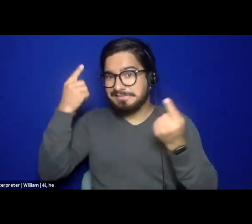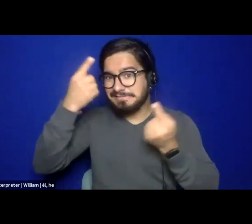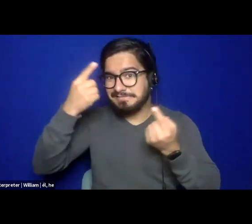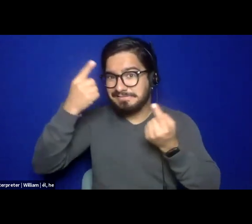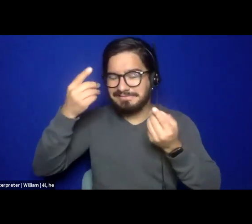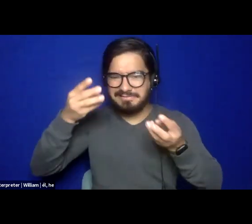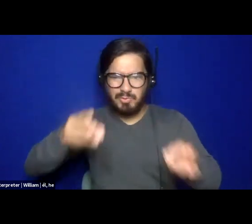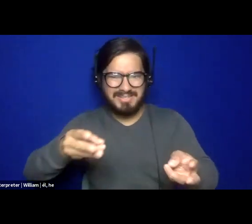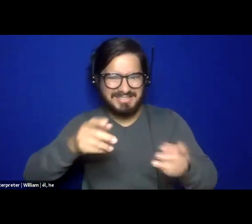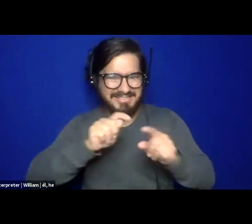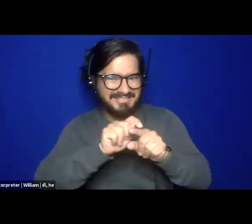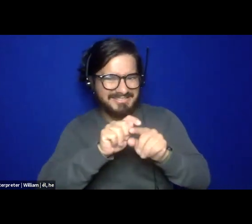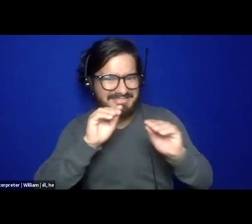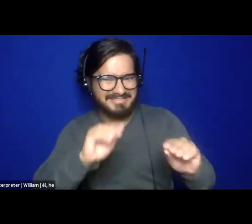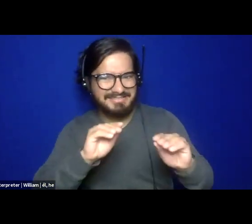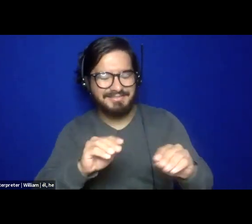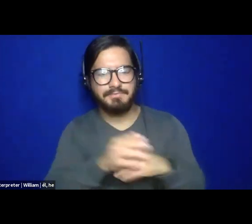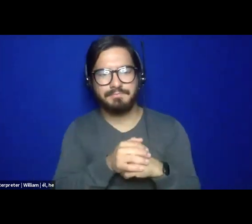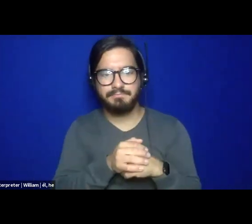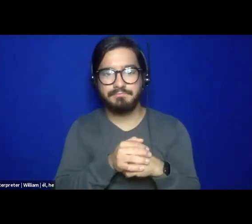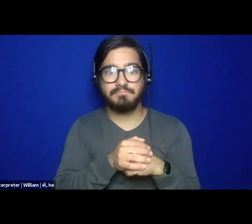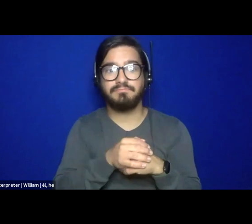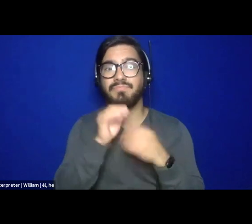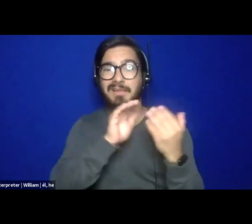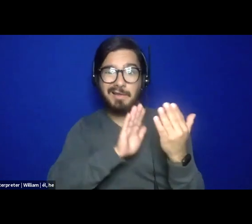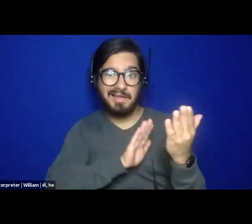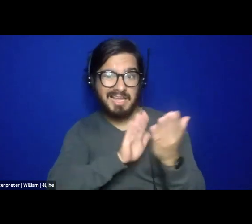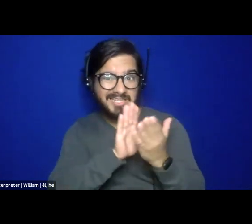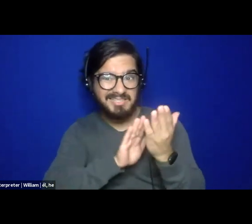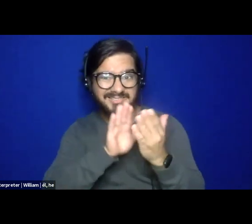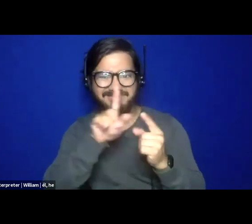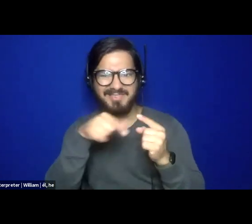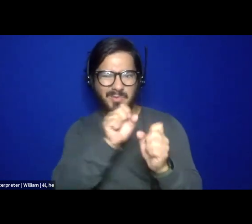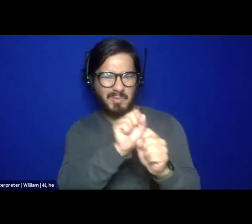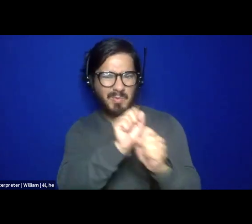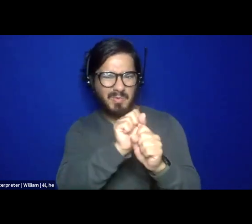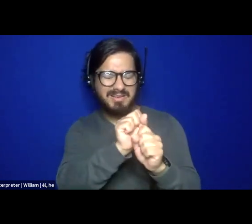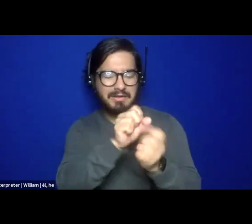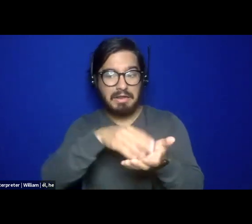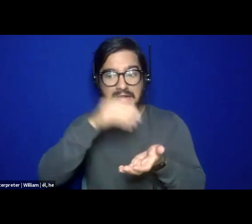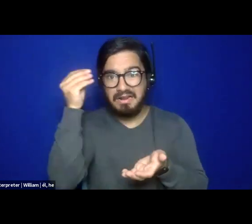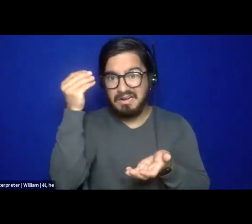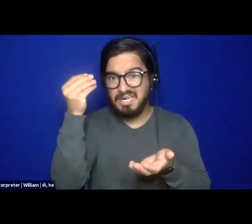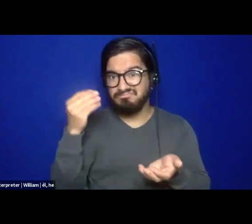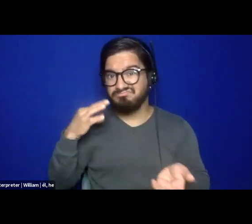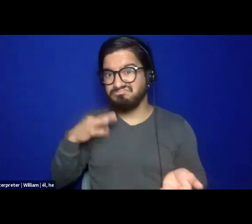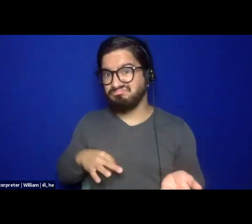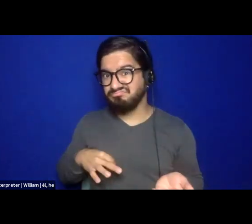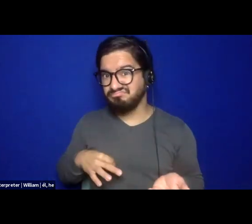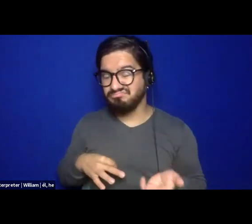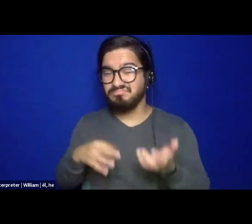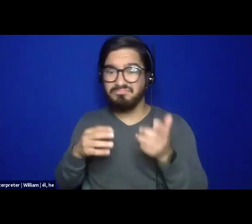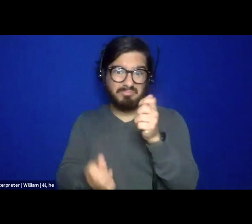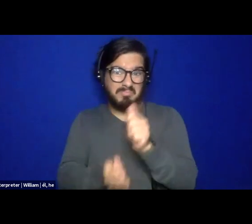the interventions that I learned, I mean, I, I definitely learned things that were useful, but the majority of what I learned was at best irrelevant